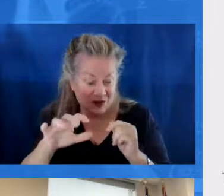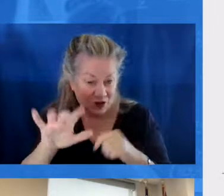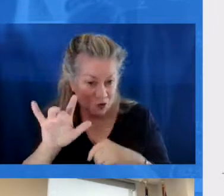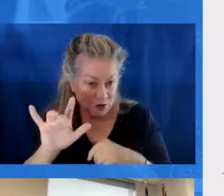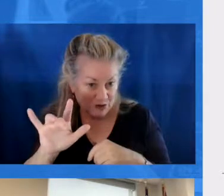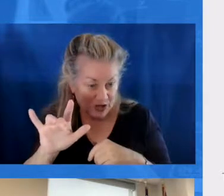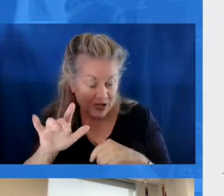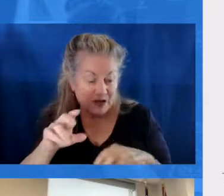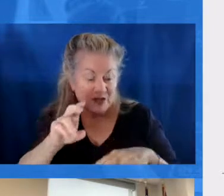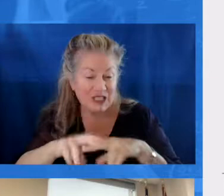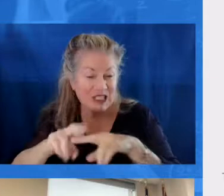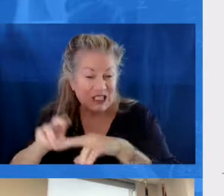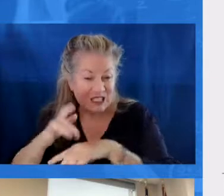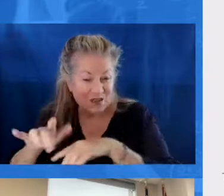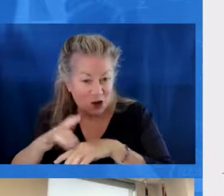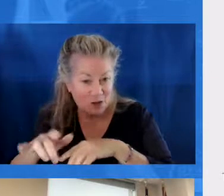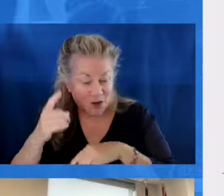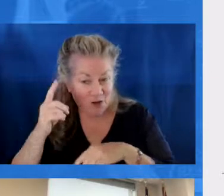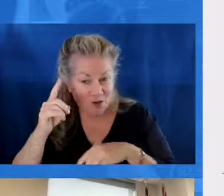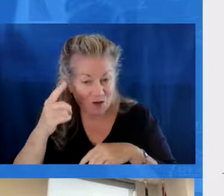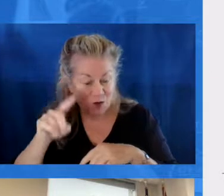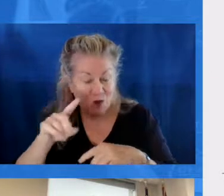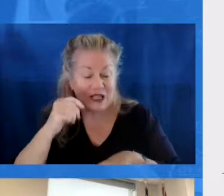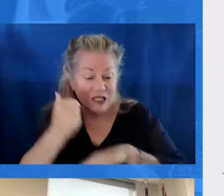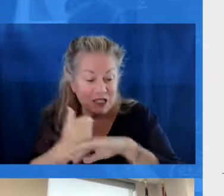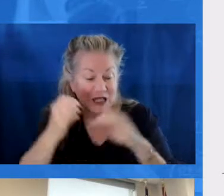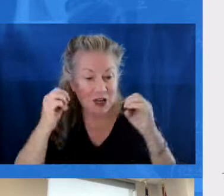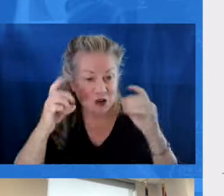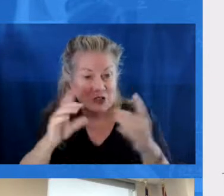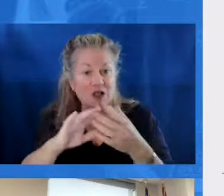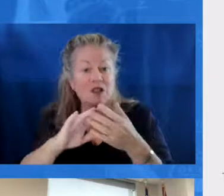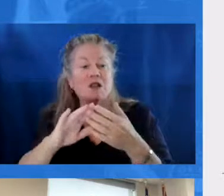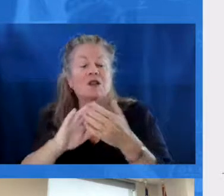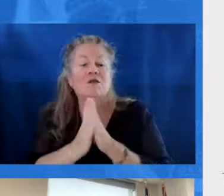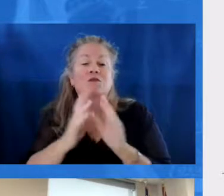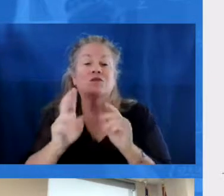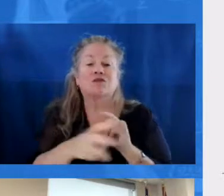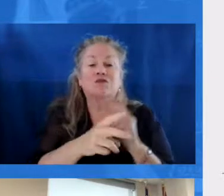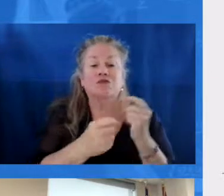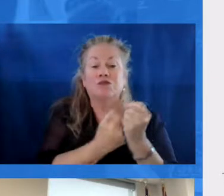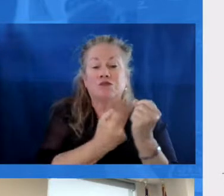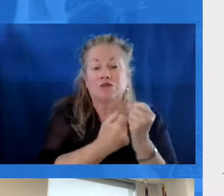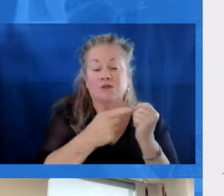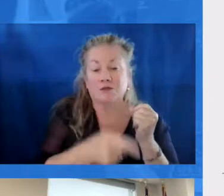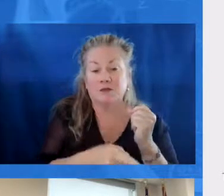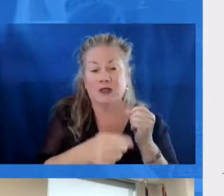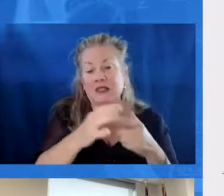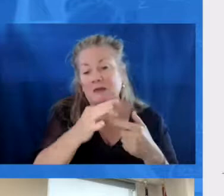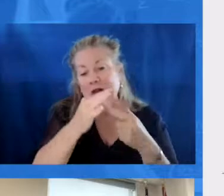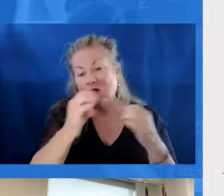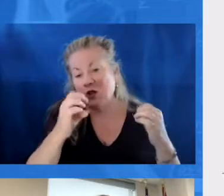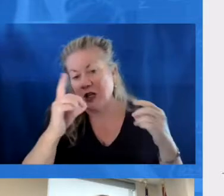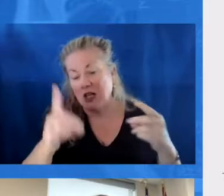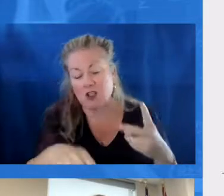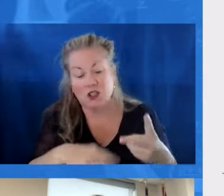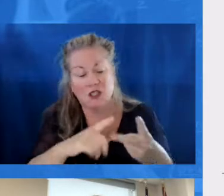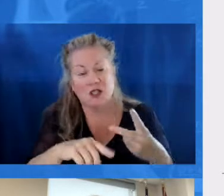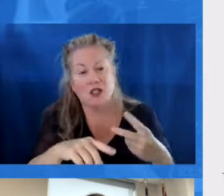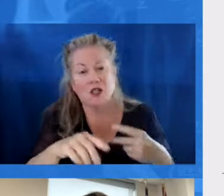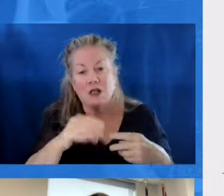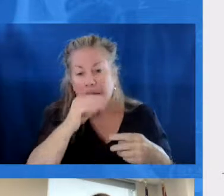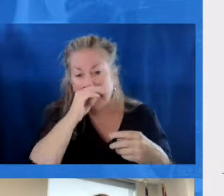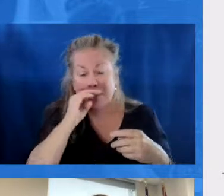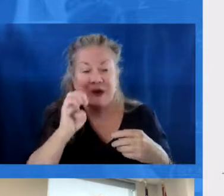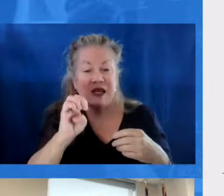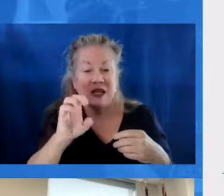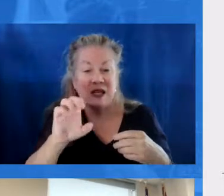,525 seats available for existing educators to be able to get that endorsement in things like special education,